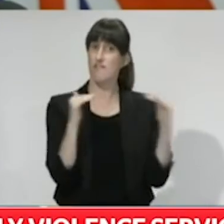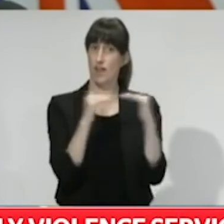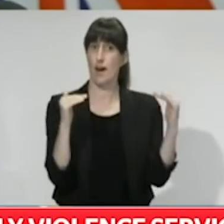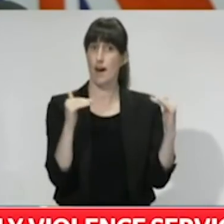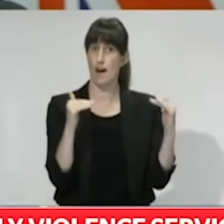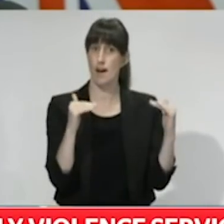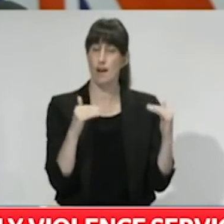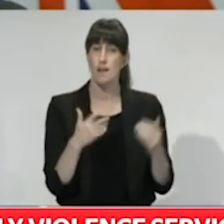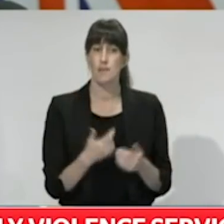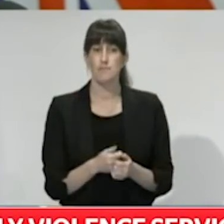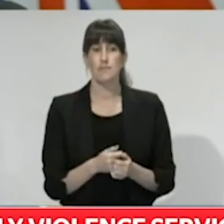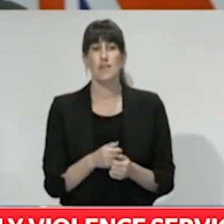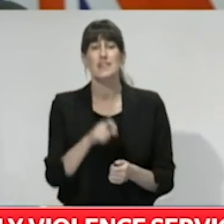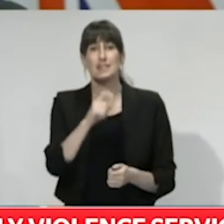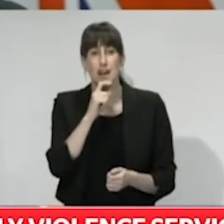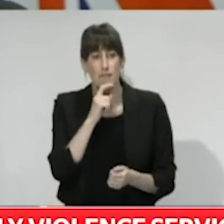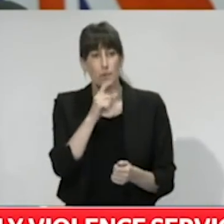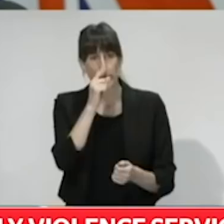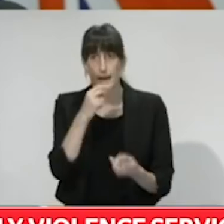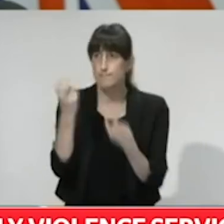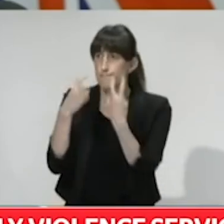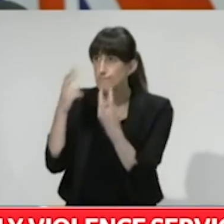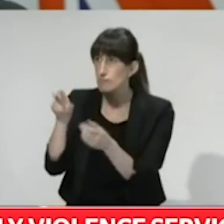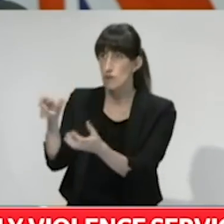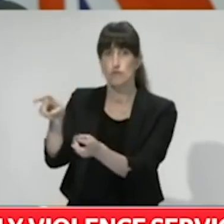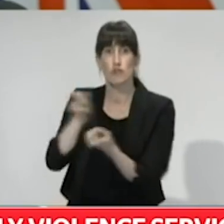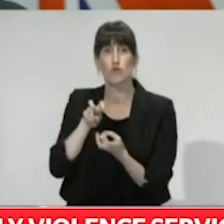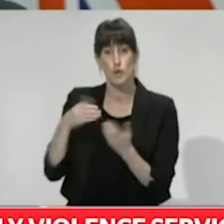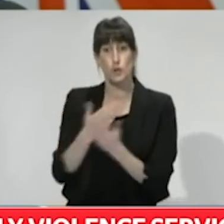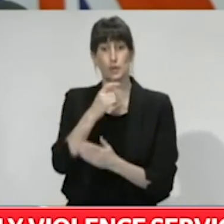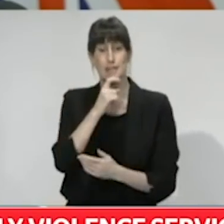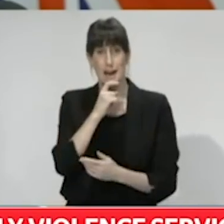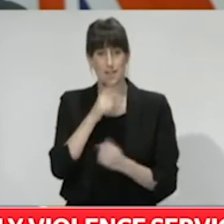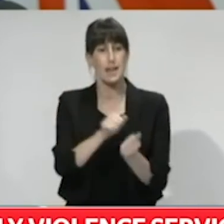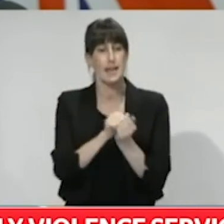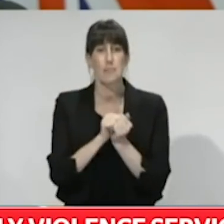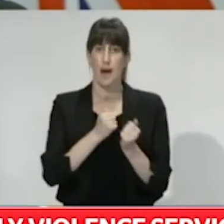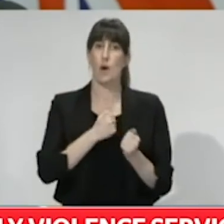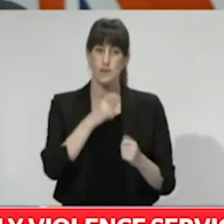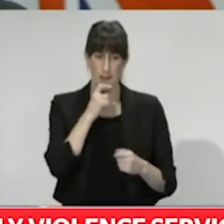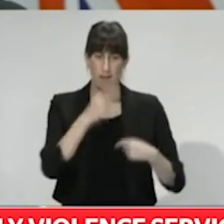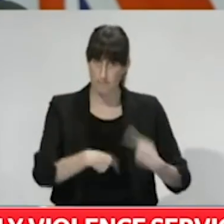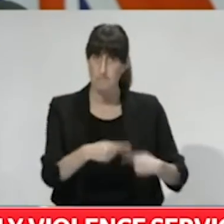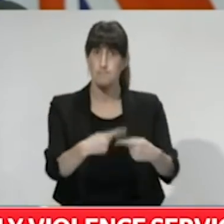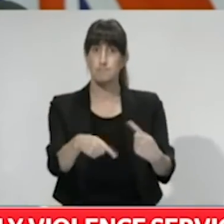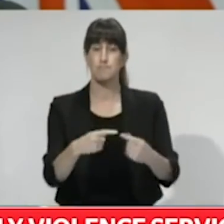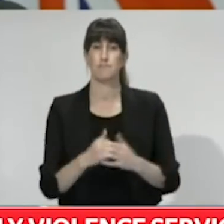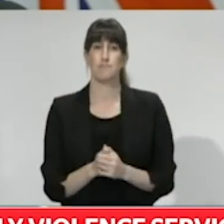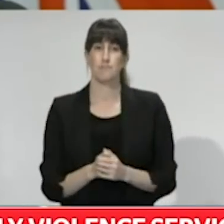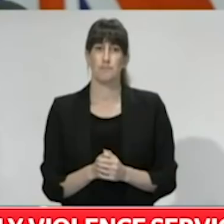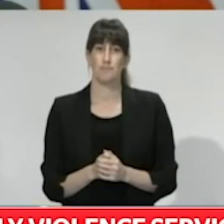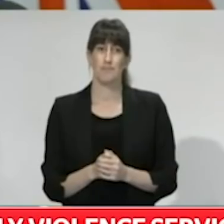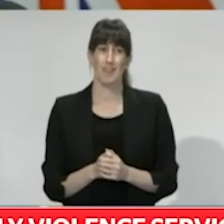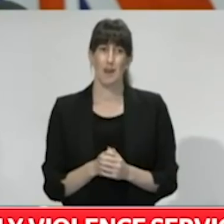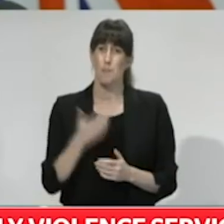recruit and retain kaimahi in a way never before possible. What it'll mean is that we're no longer having to